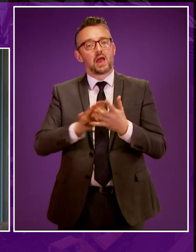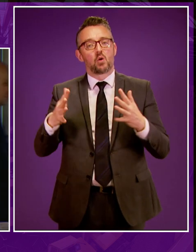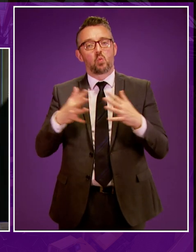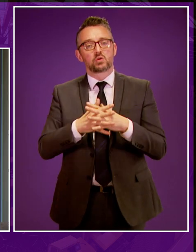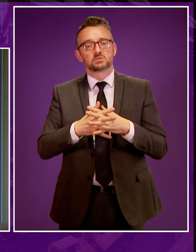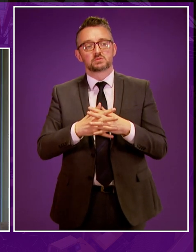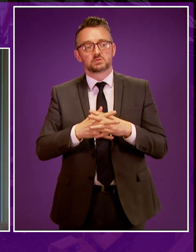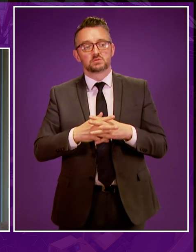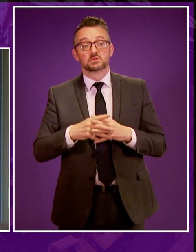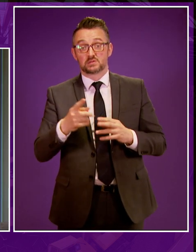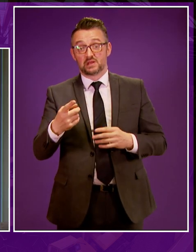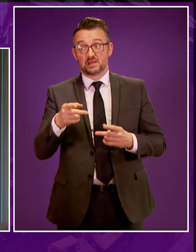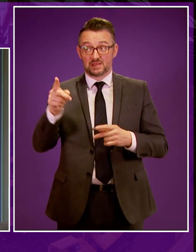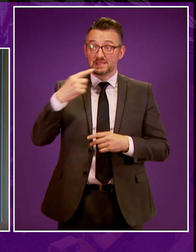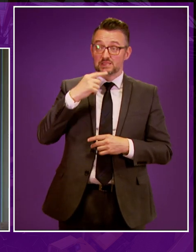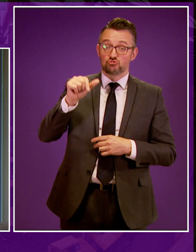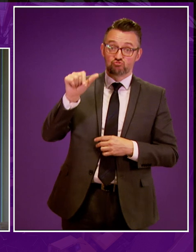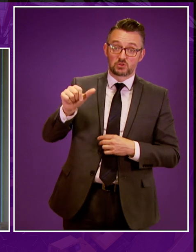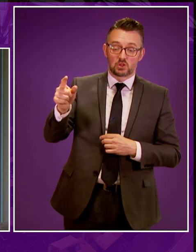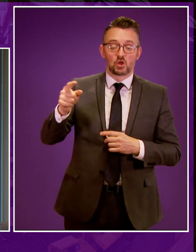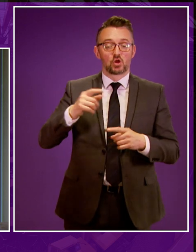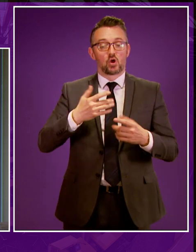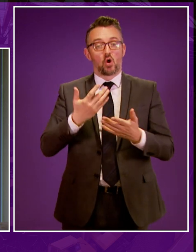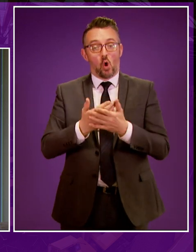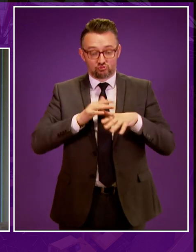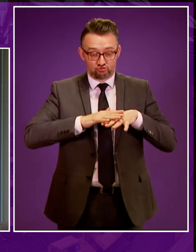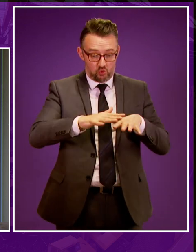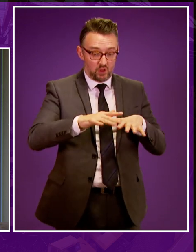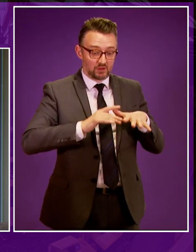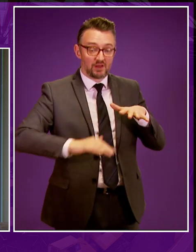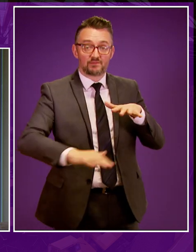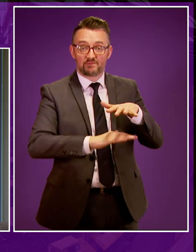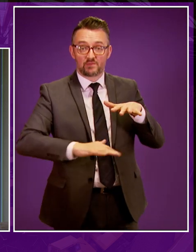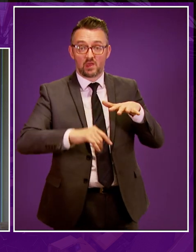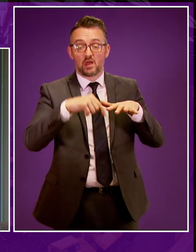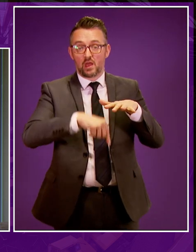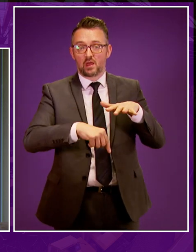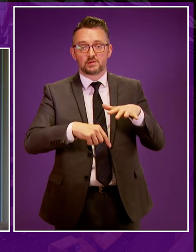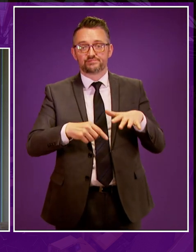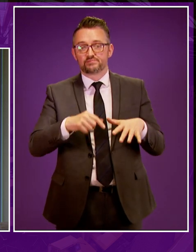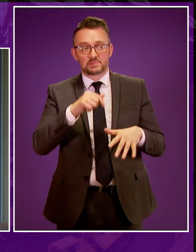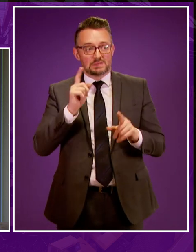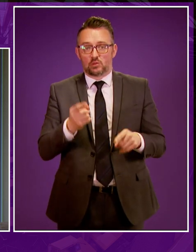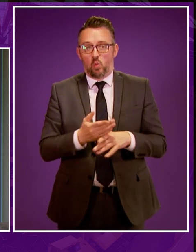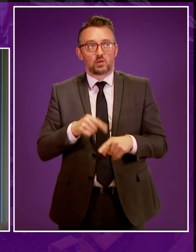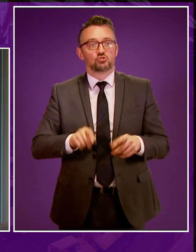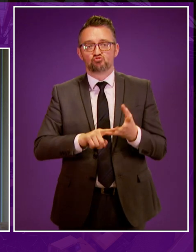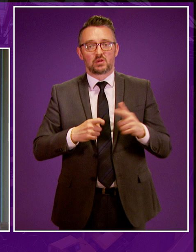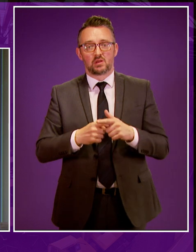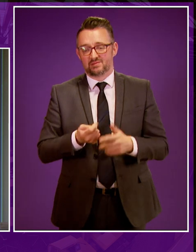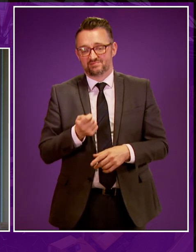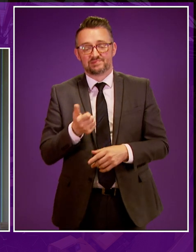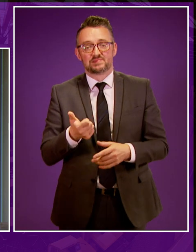Geoscience, is correct in saying that large-scale onshore fracking would be unviable in the UK anyway, and would have a